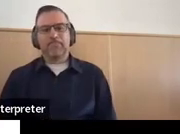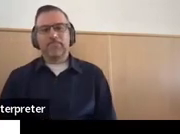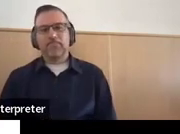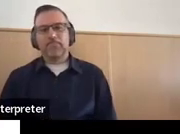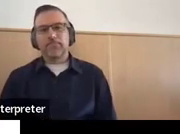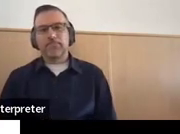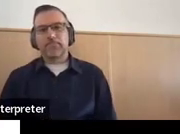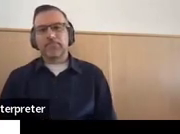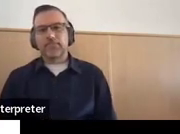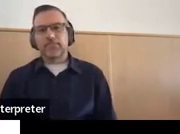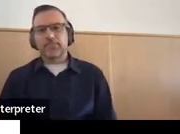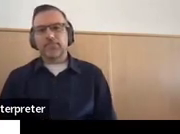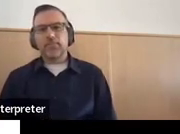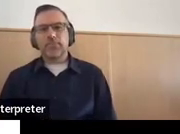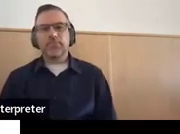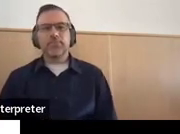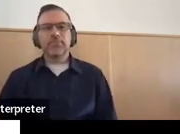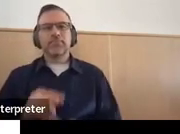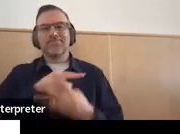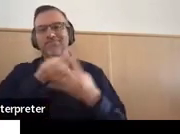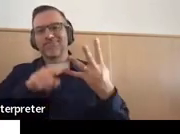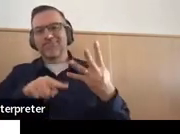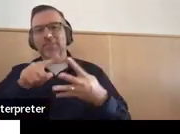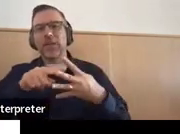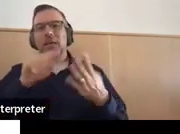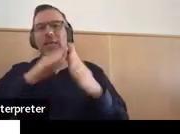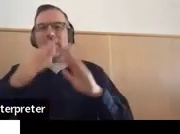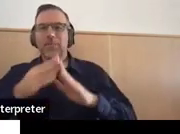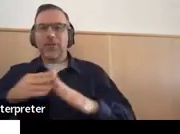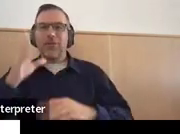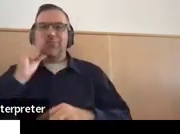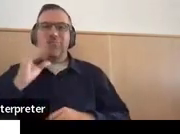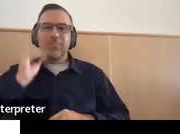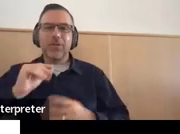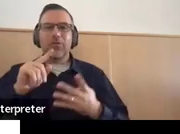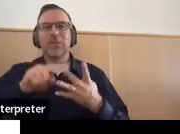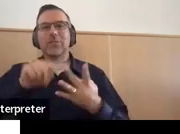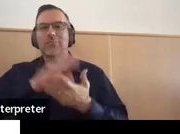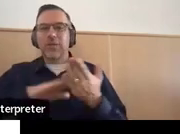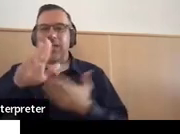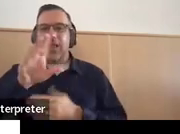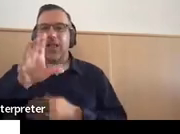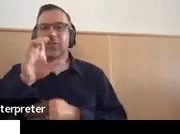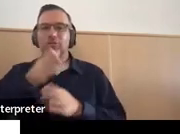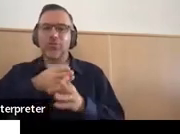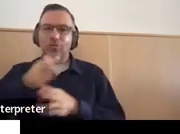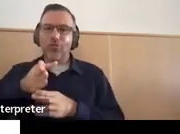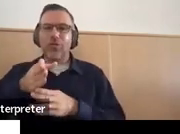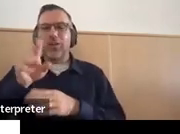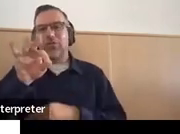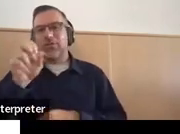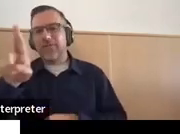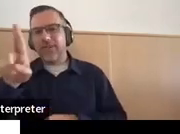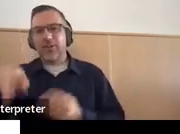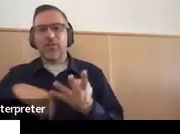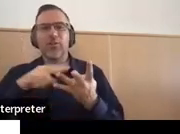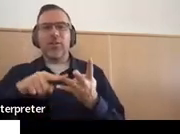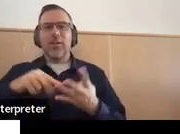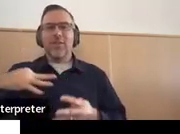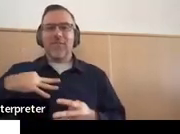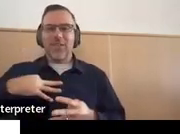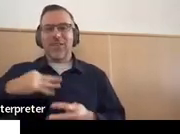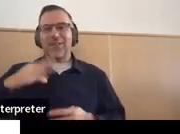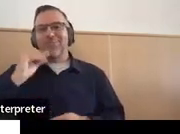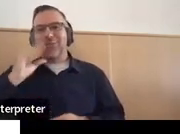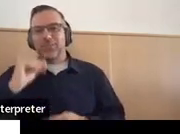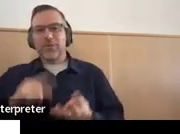So community experiences, a college or career fair, any volunteer experience or recreational activities would